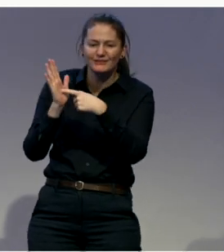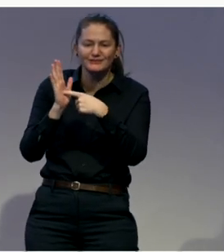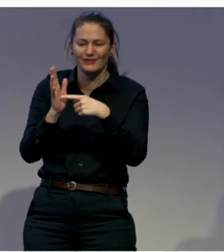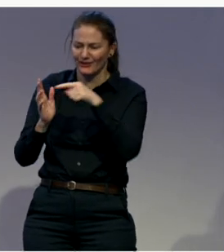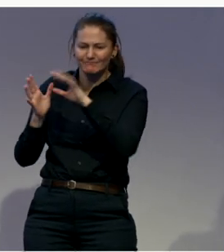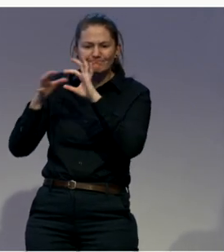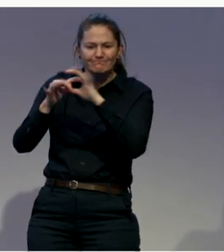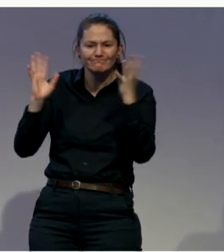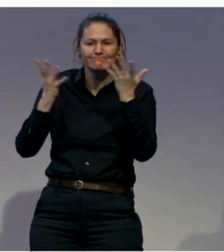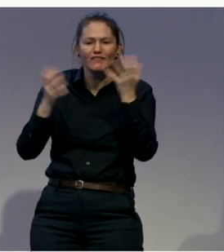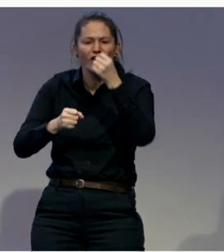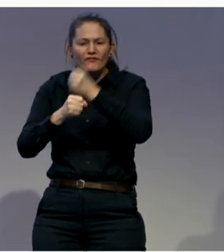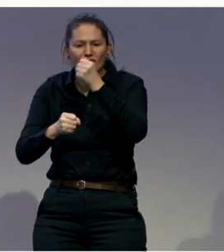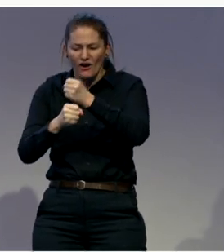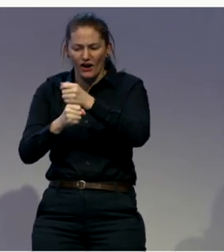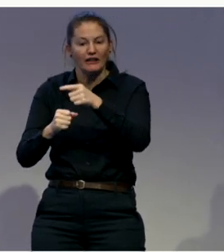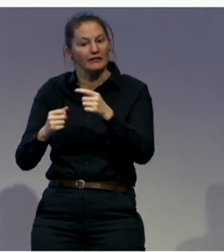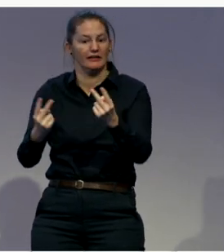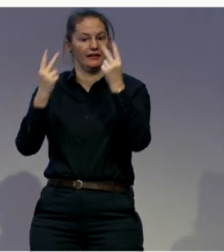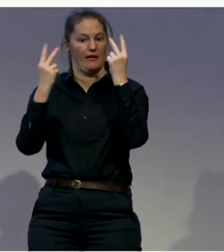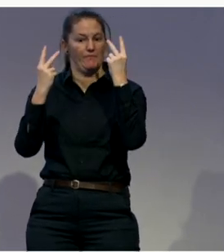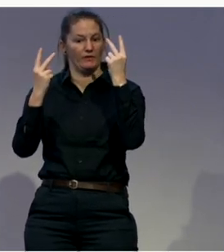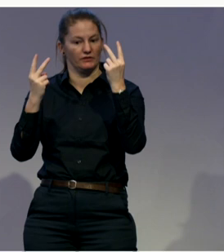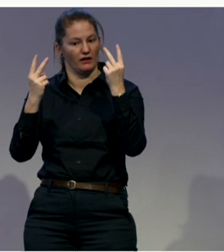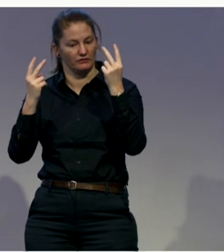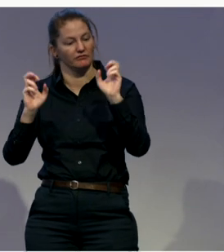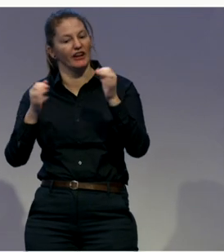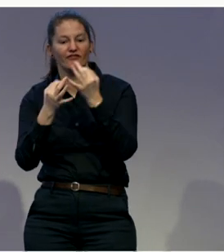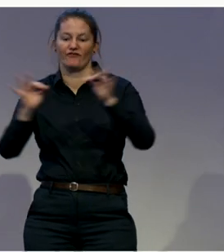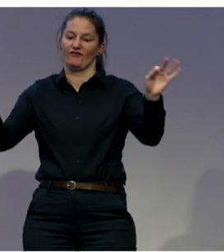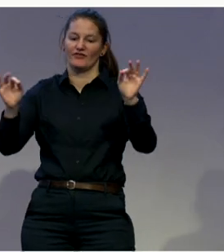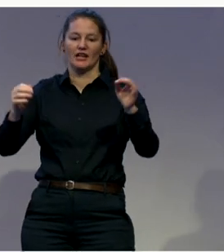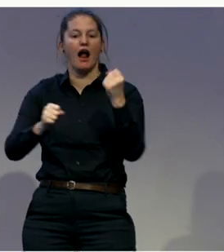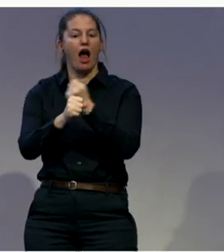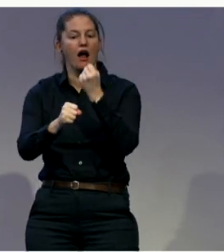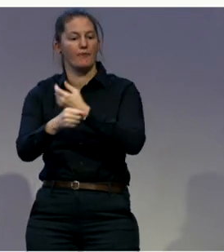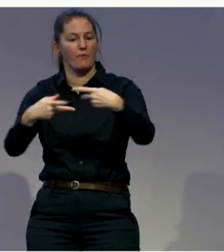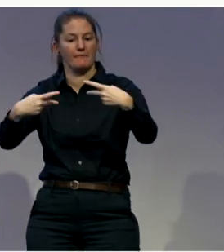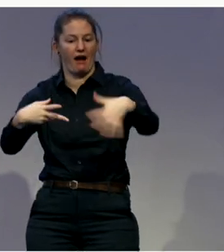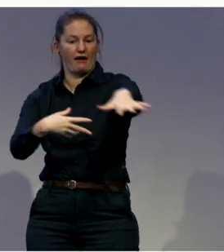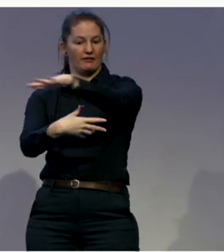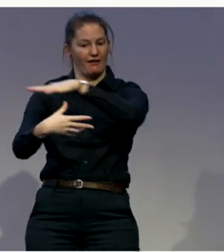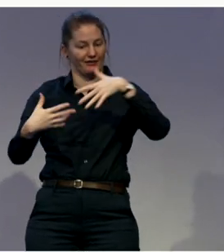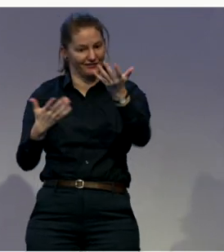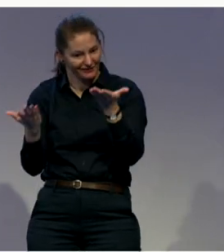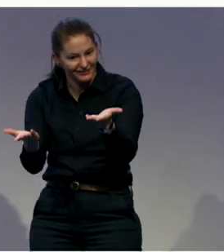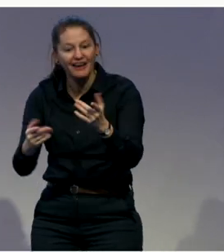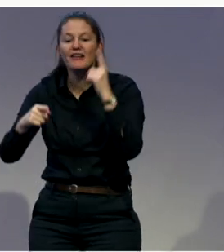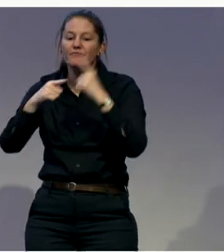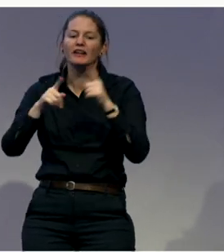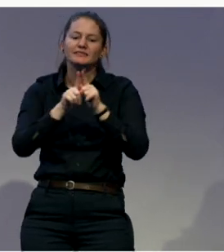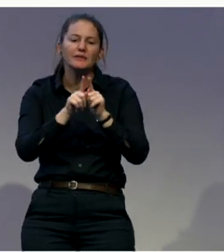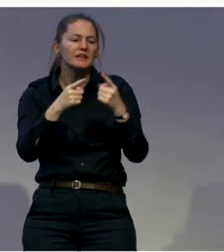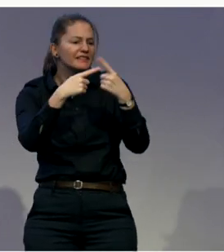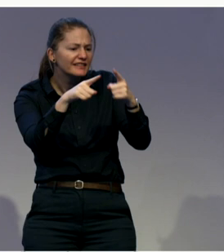open labor market. As well as the huge variety of different ways to really get involved in the life of your community. We